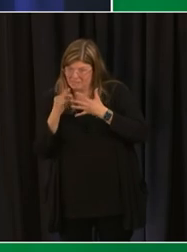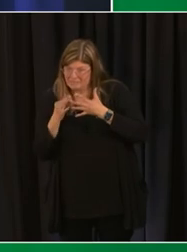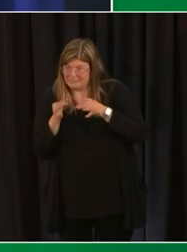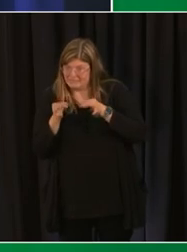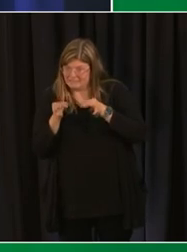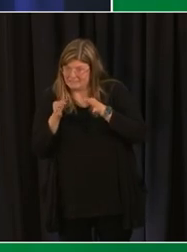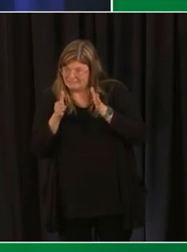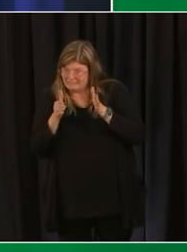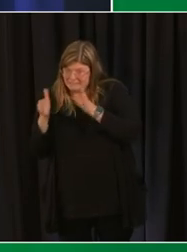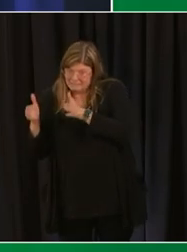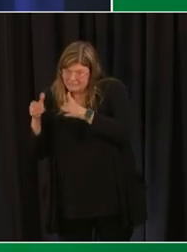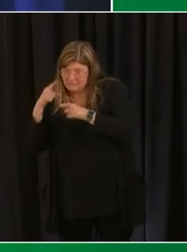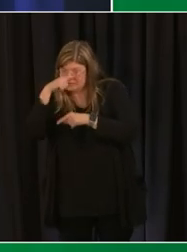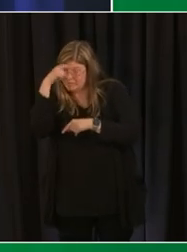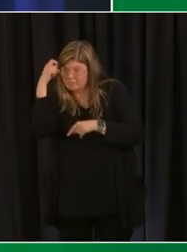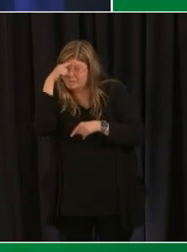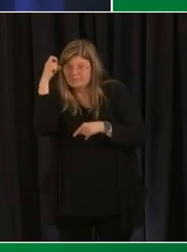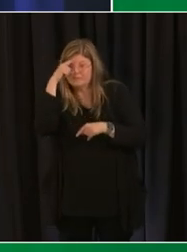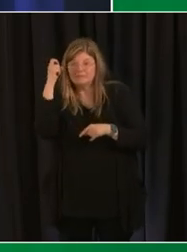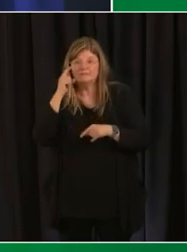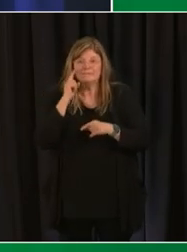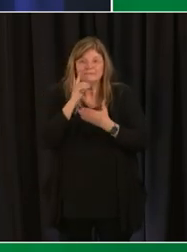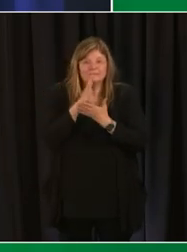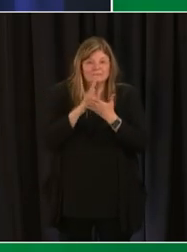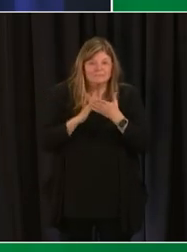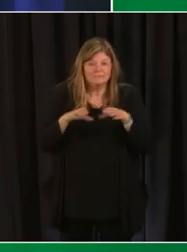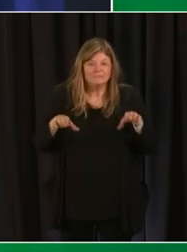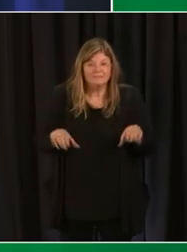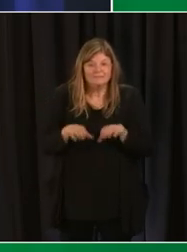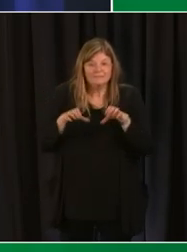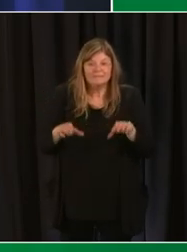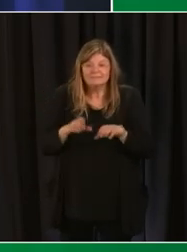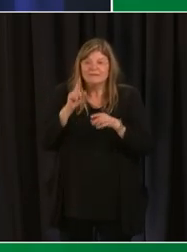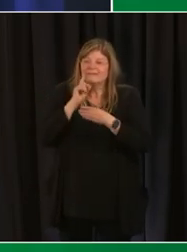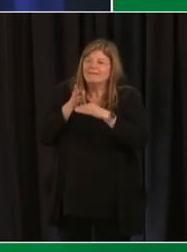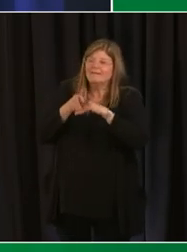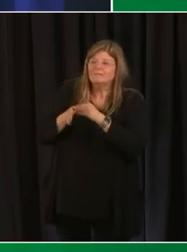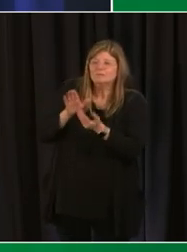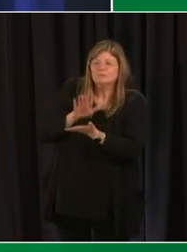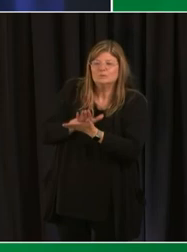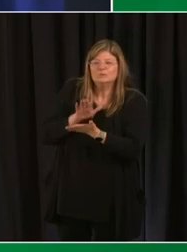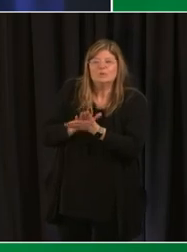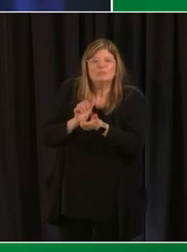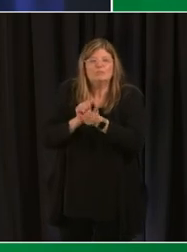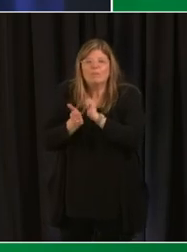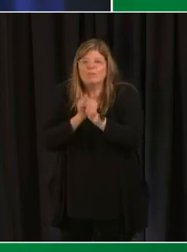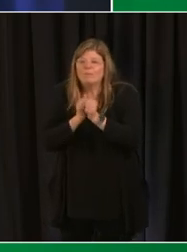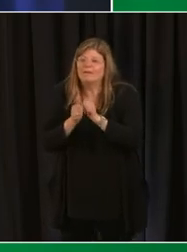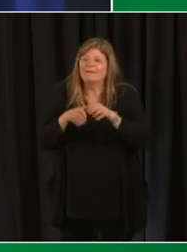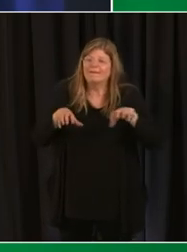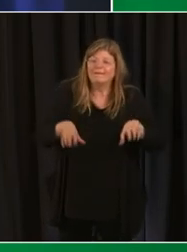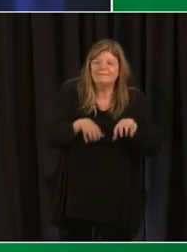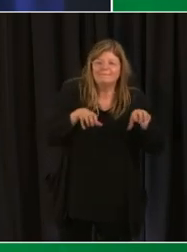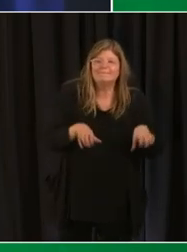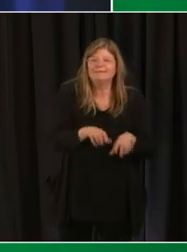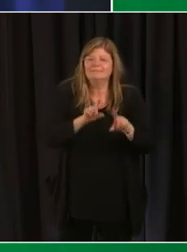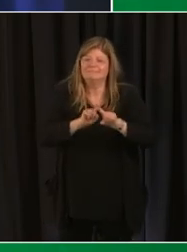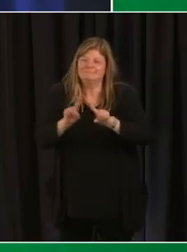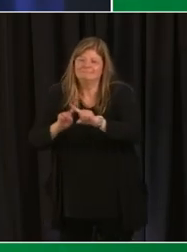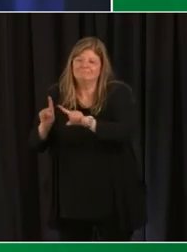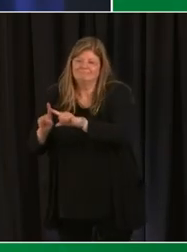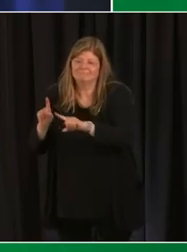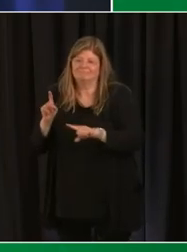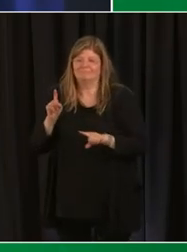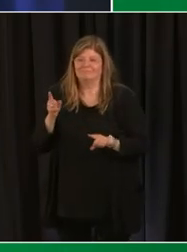uh into the summer uh for some activities for extracurriculars so that includes sports but that could be other extracurriculars